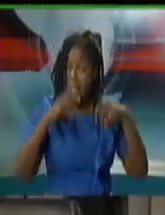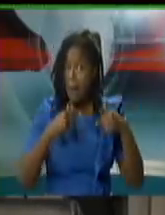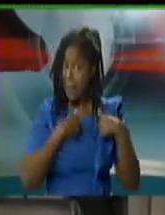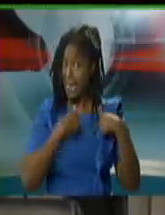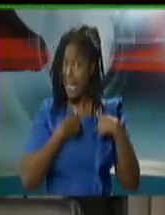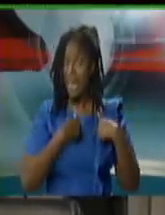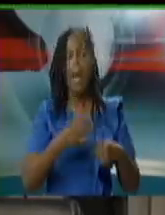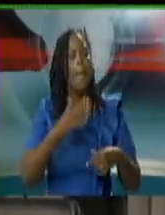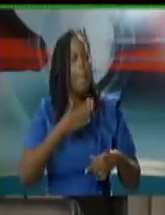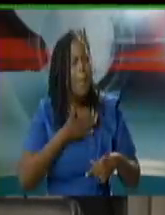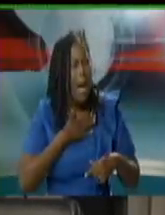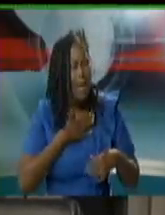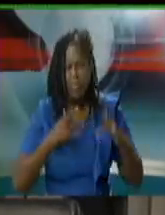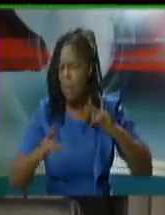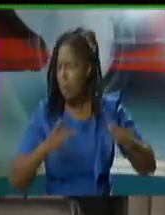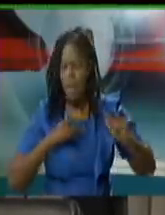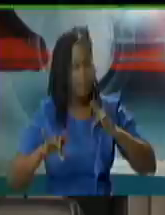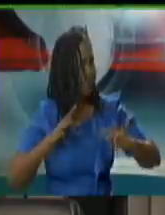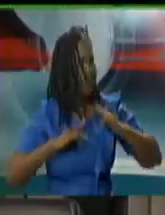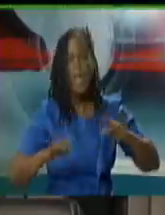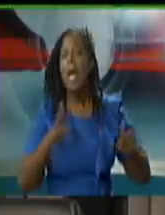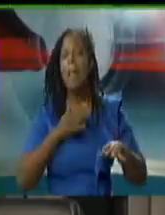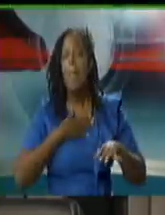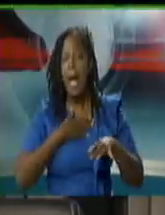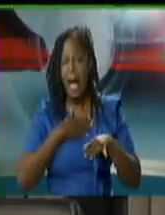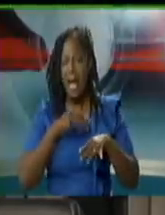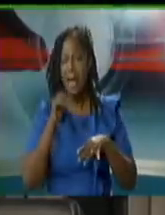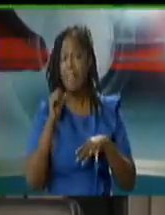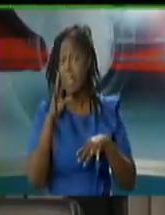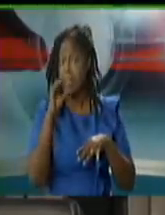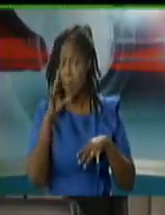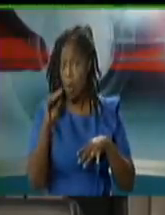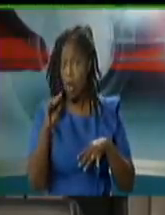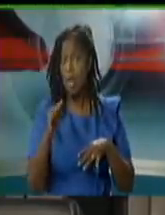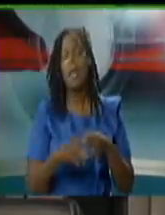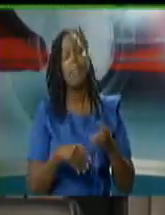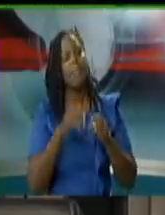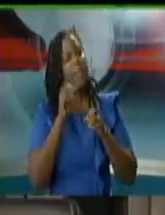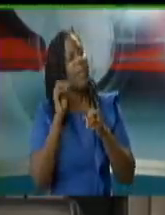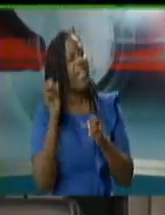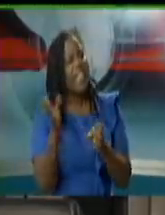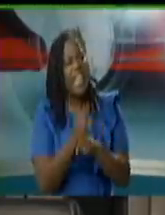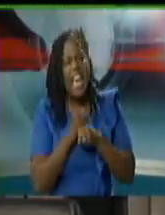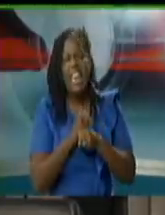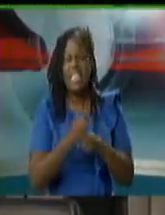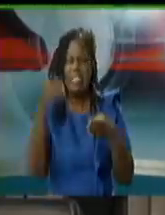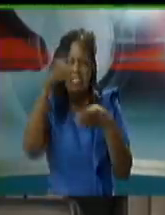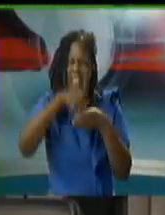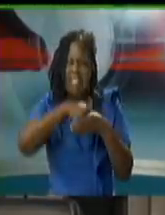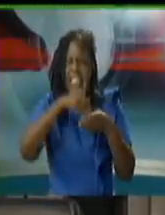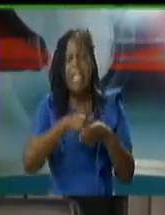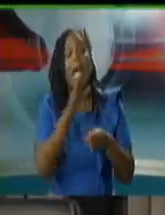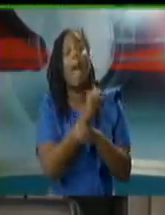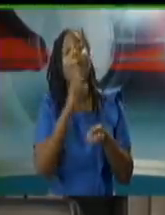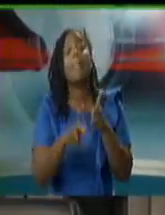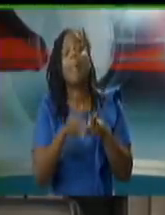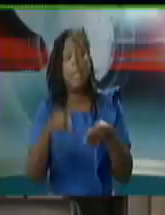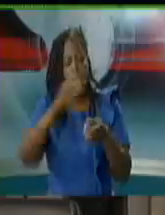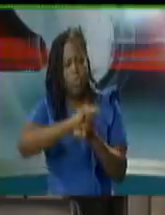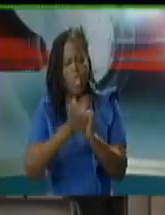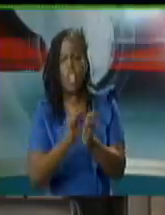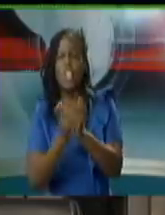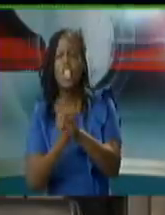hacked several times in the past two years if you look at the history of my postings on my facebook profile